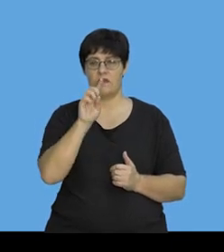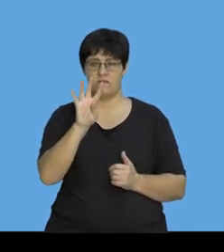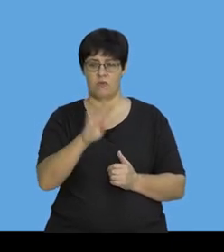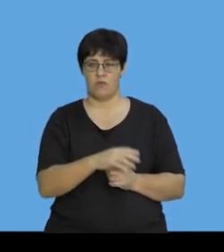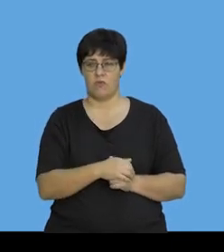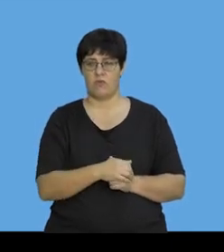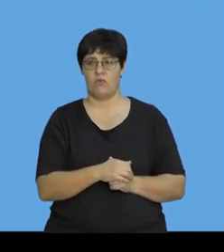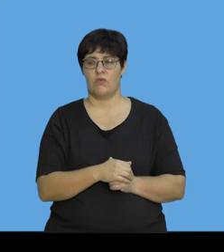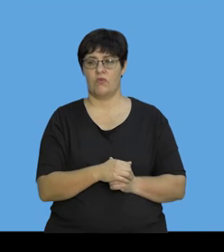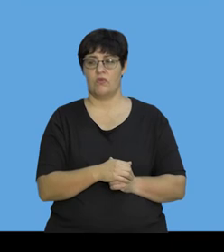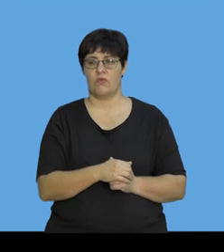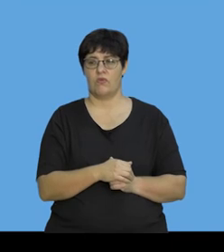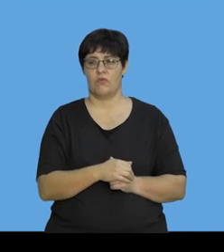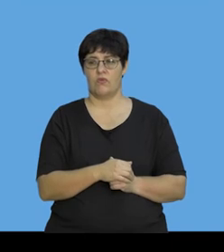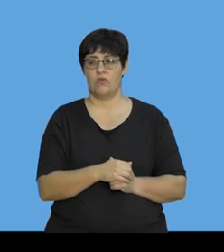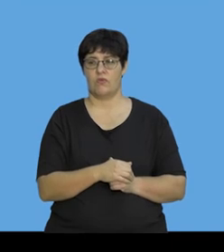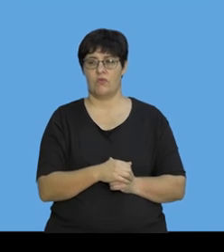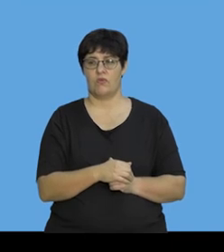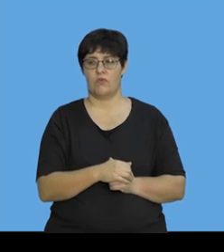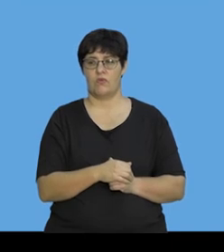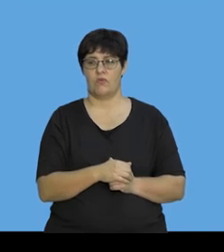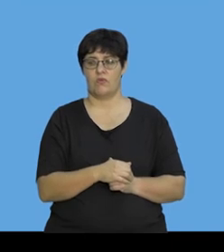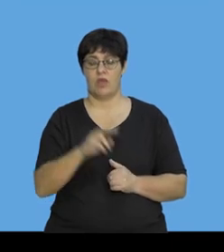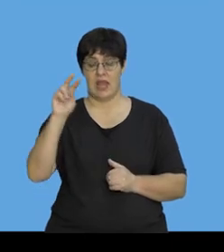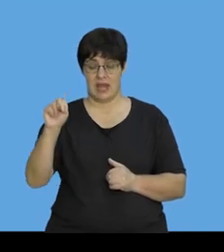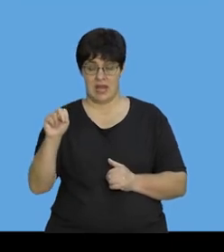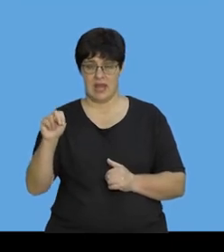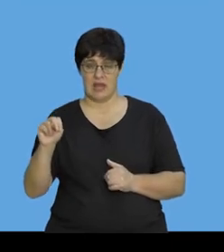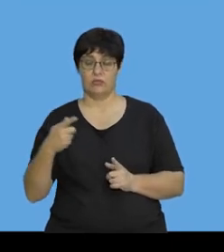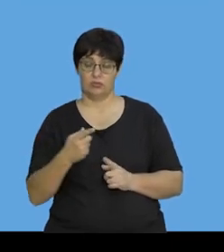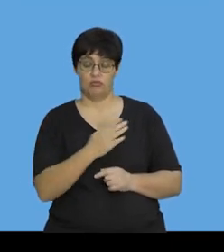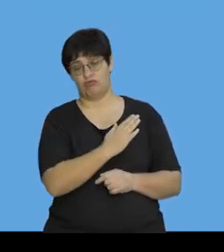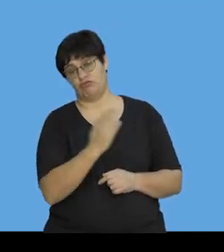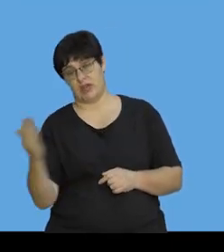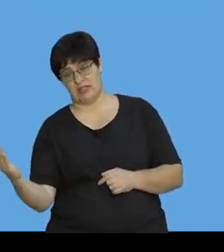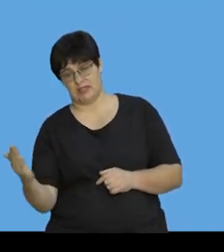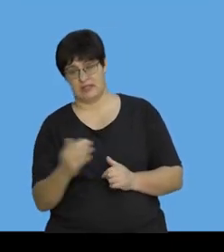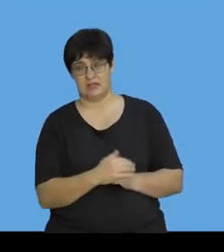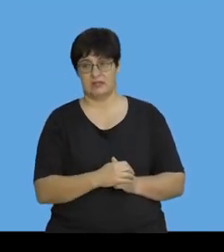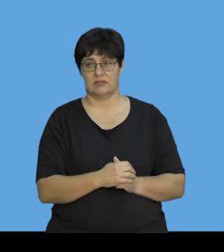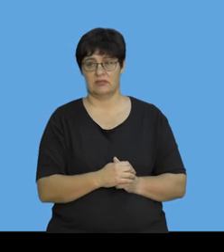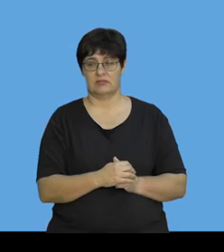14, and this is to the right.